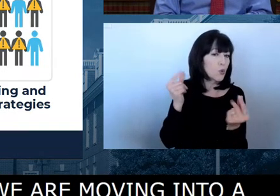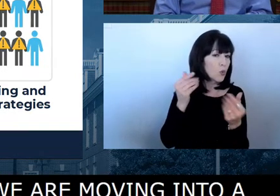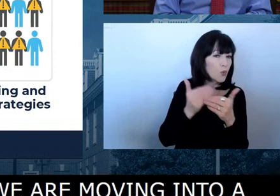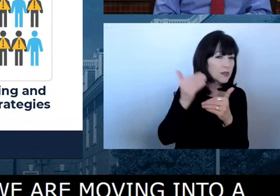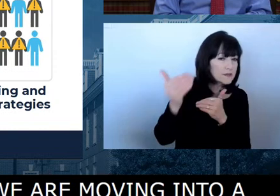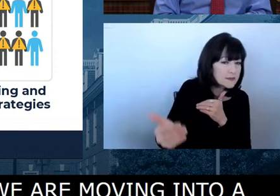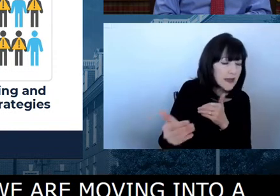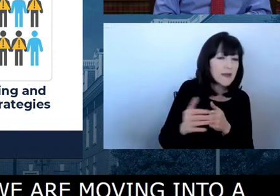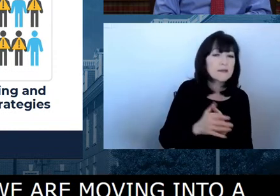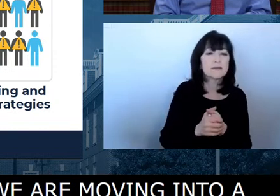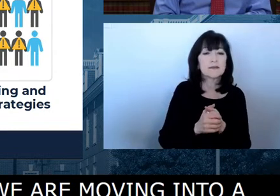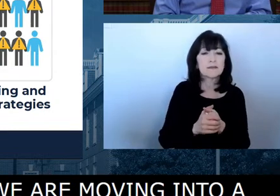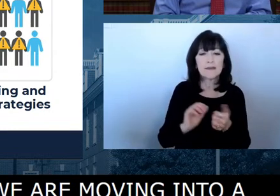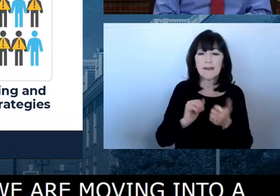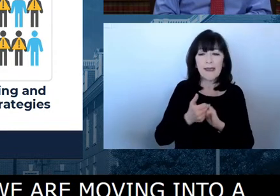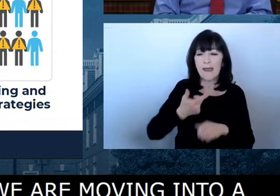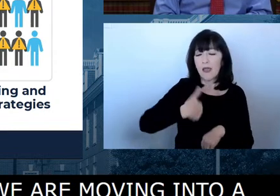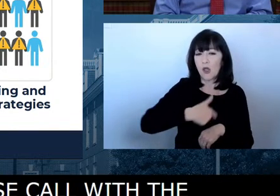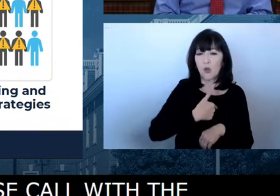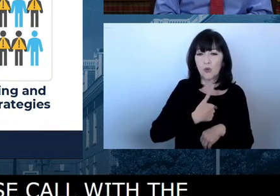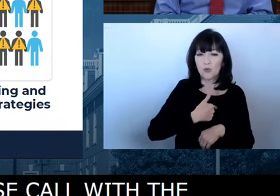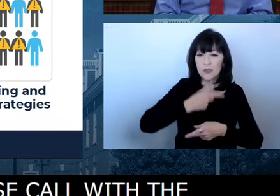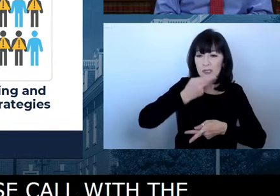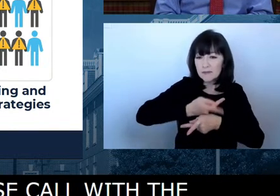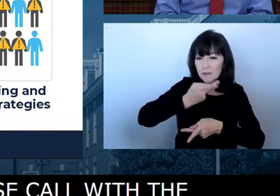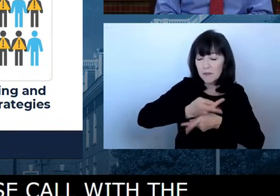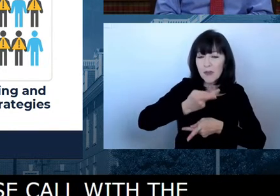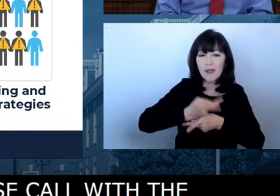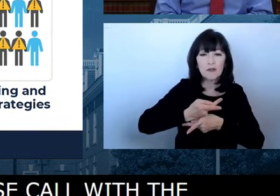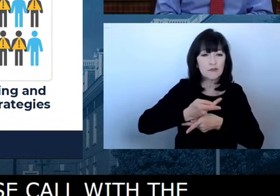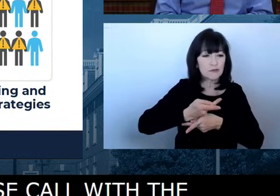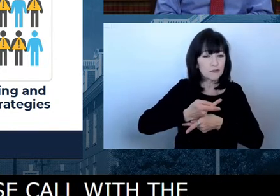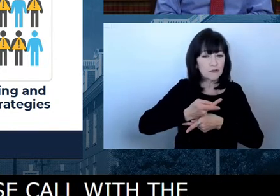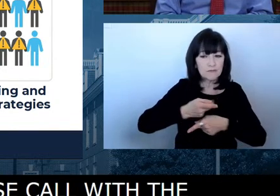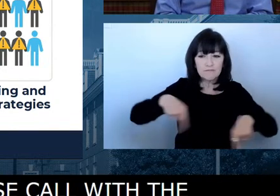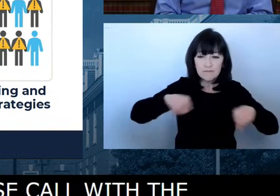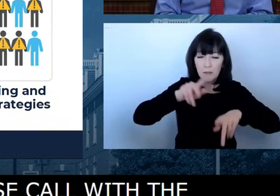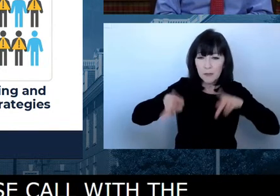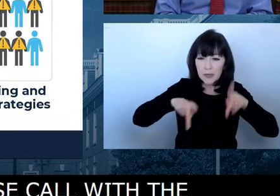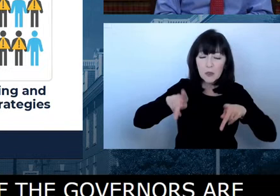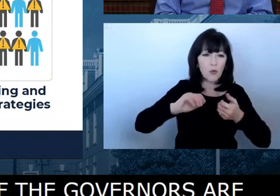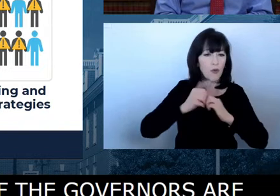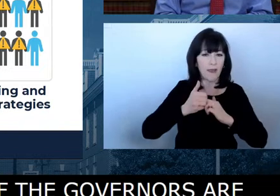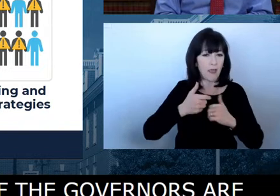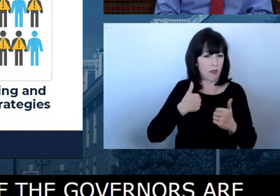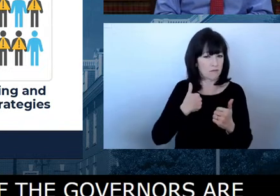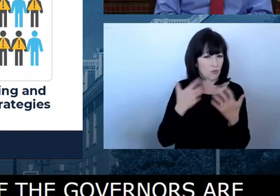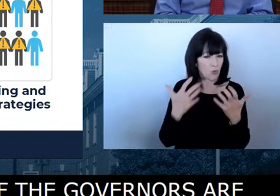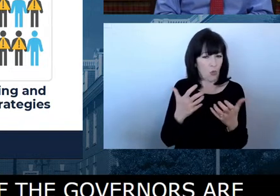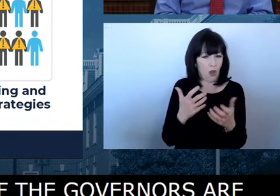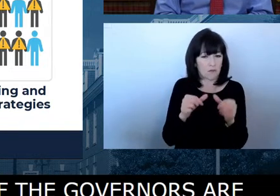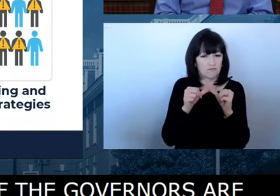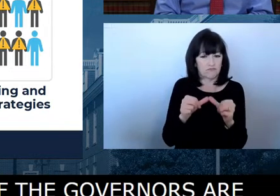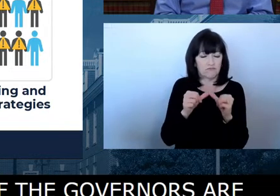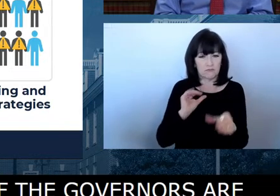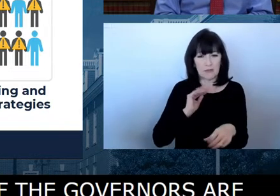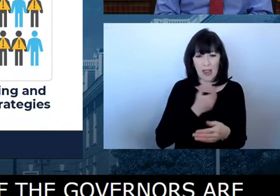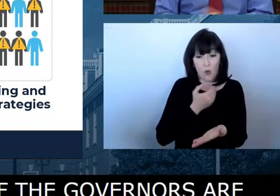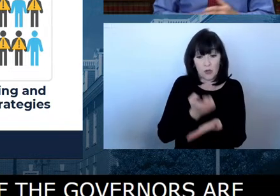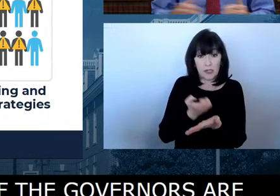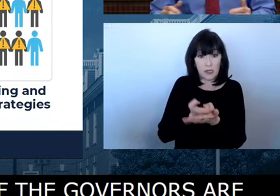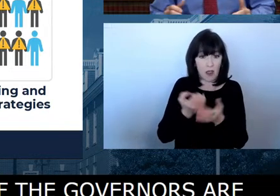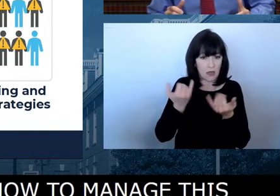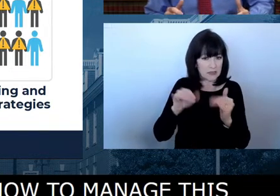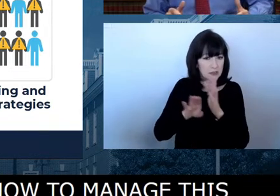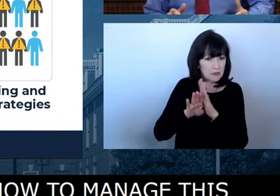manage, uh, this virus? How do we continue to keep our economies open, keep children in school, use the tools that we have?